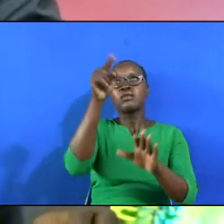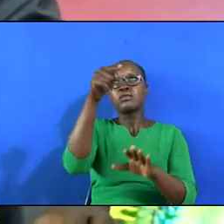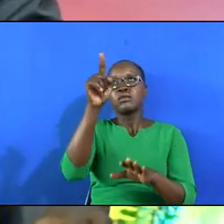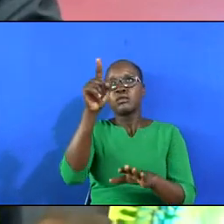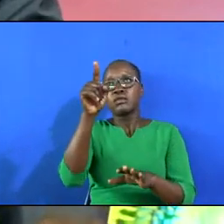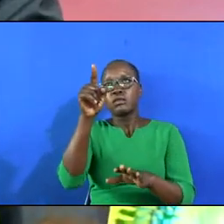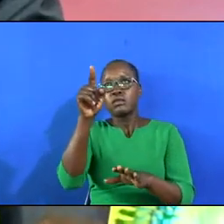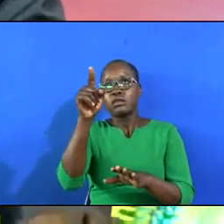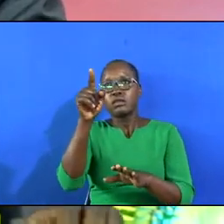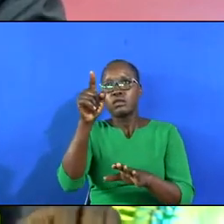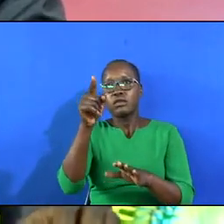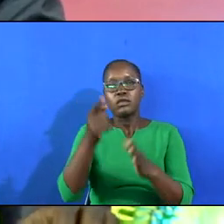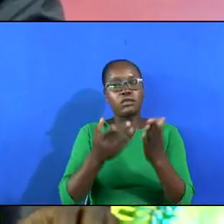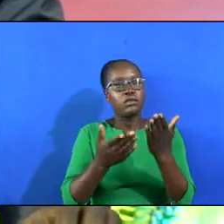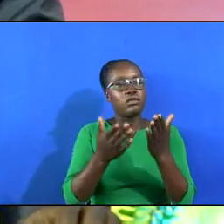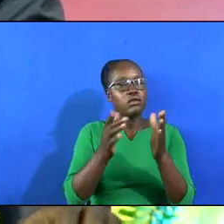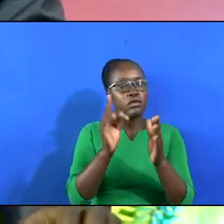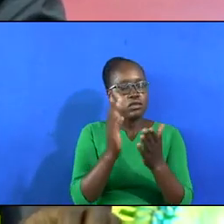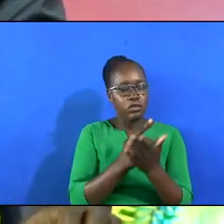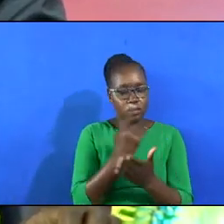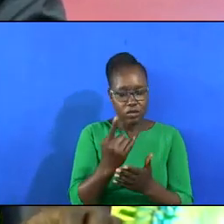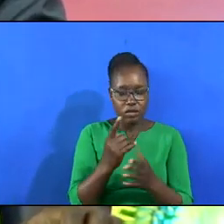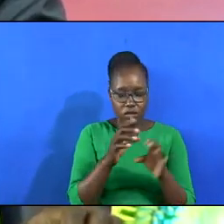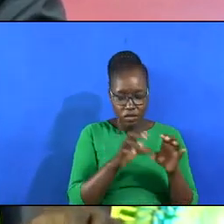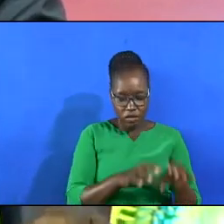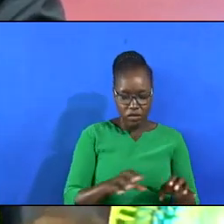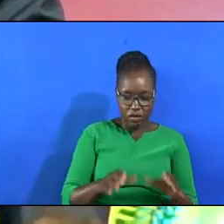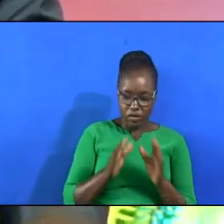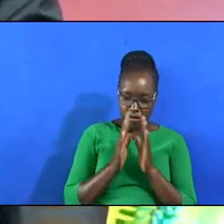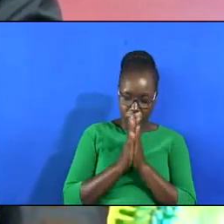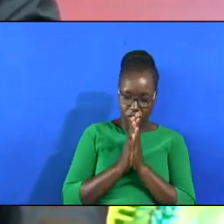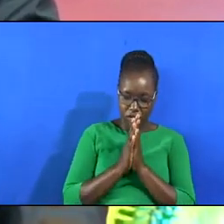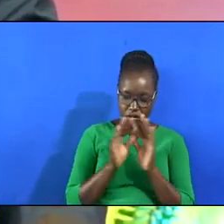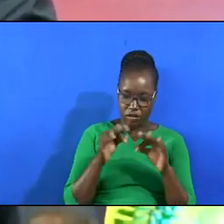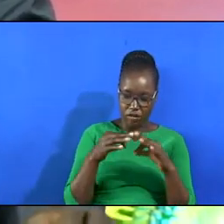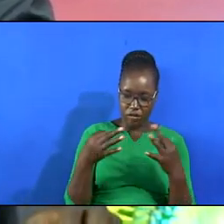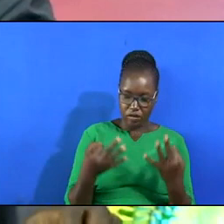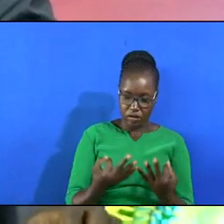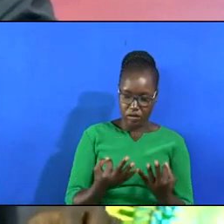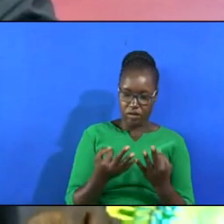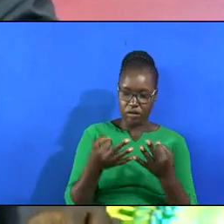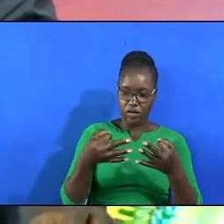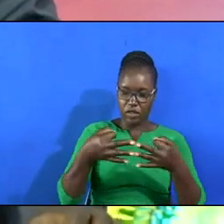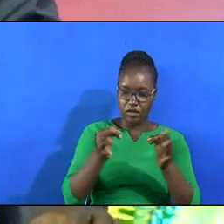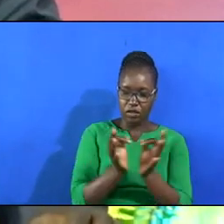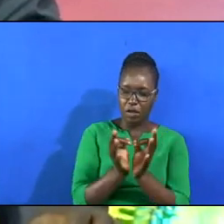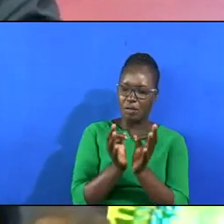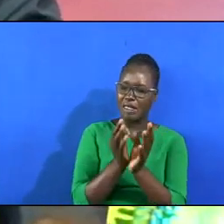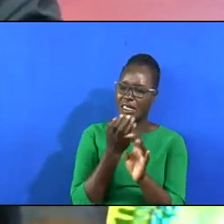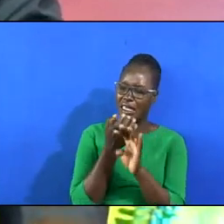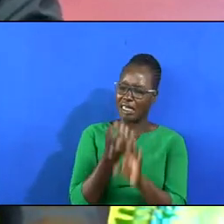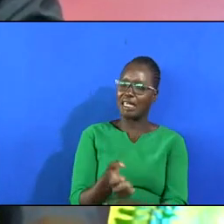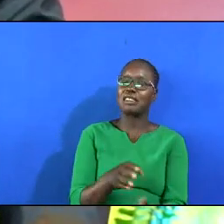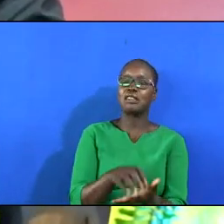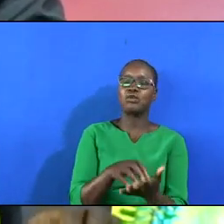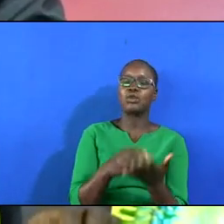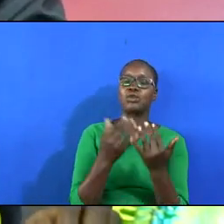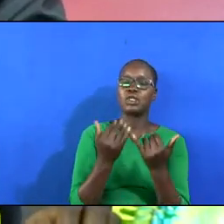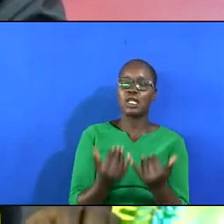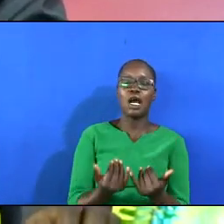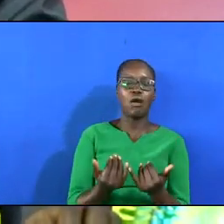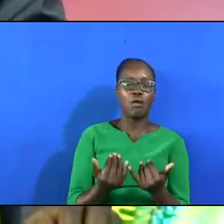To somebody somewhere I'm praying for a family That is going through Very difficult situation